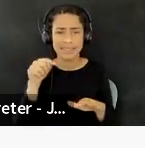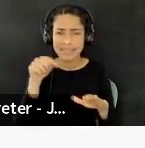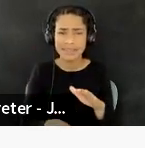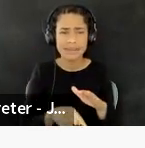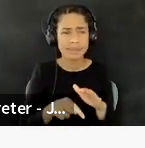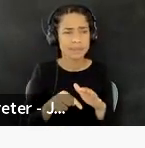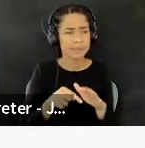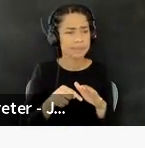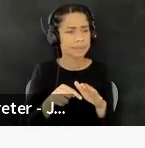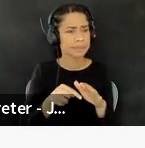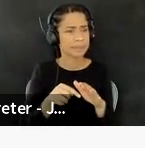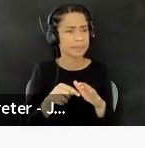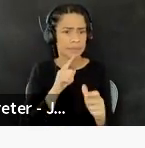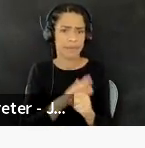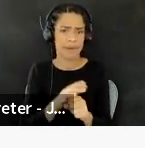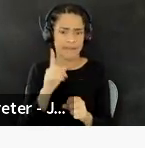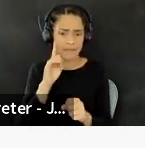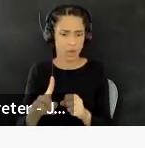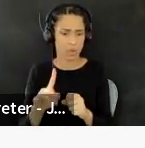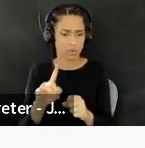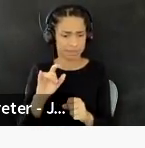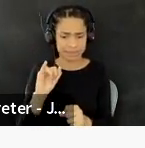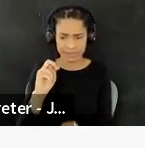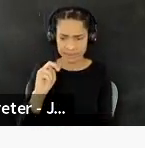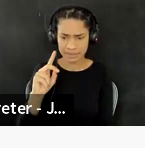interdisciplinarity and to, um,